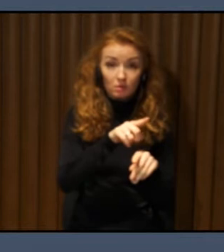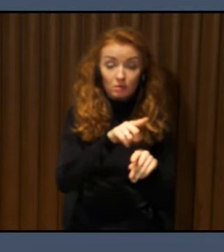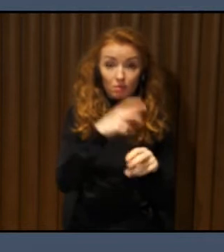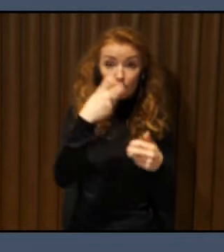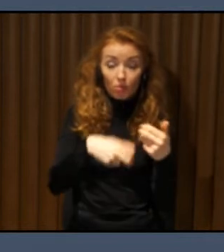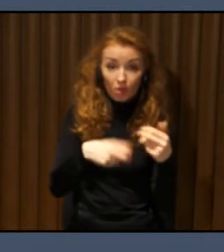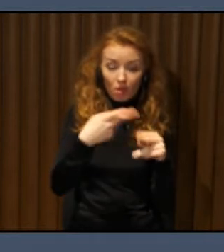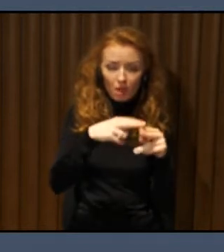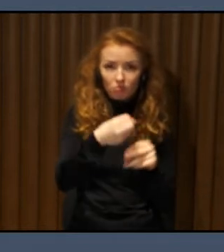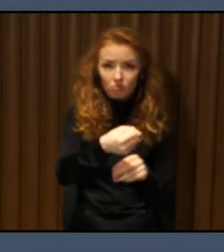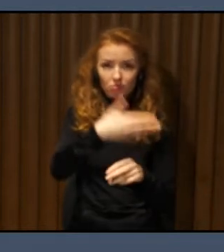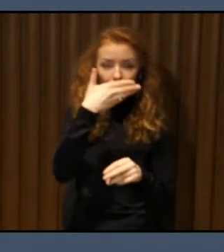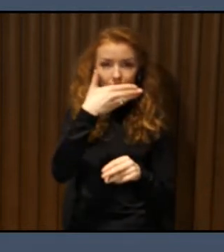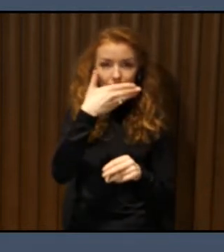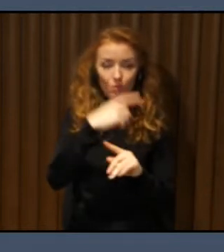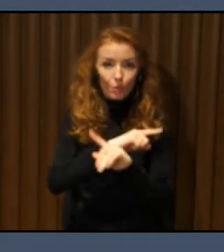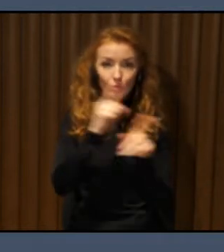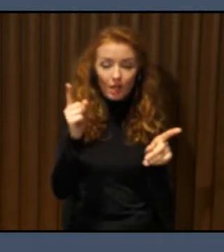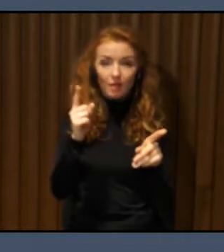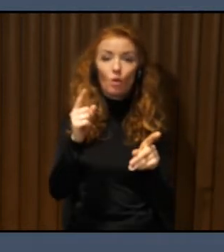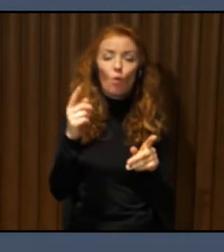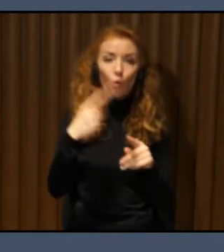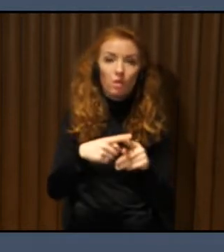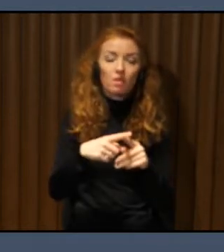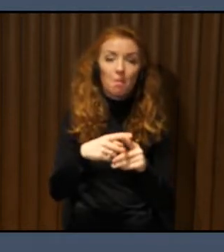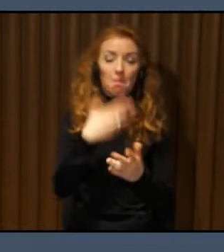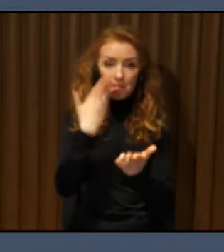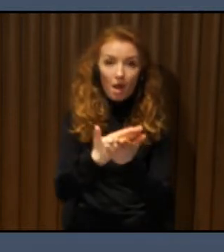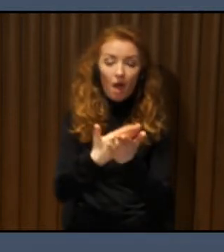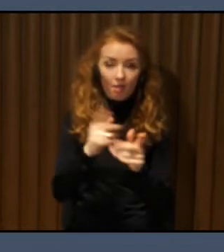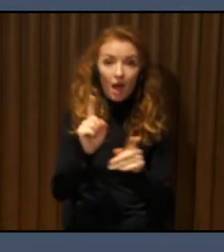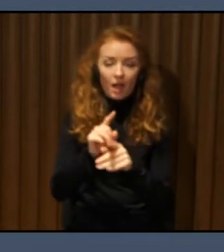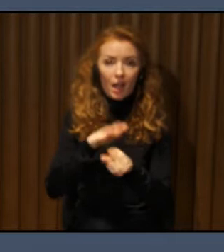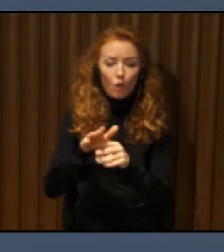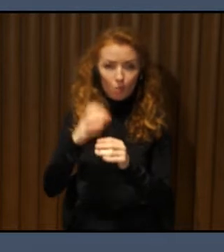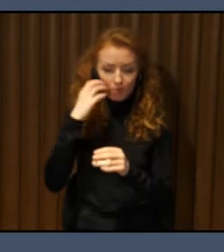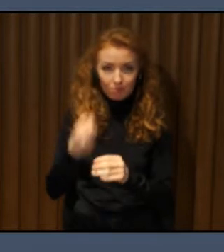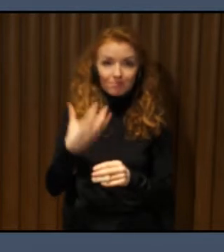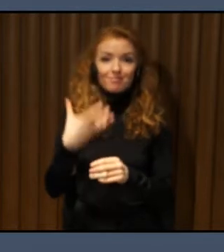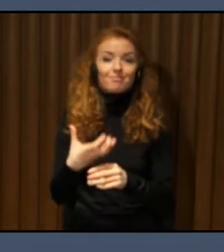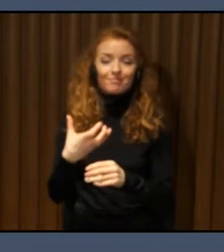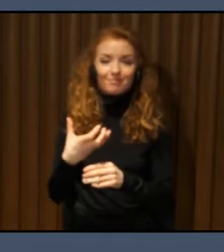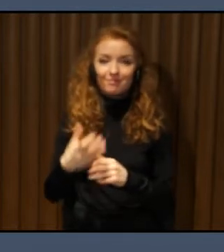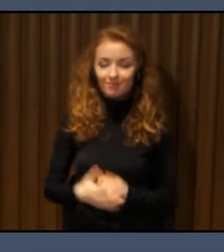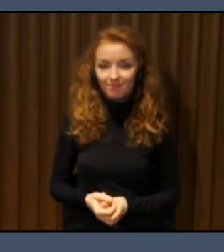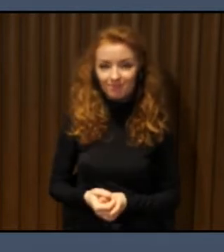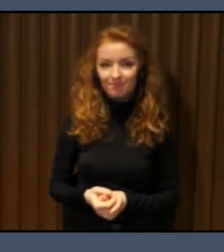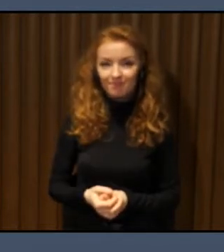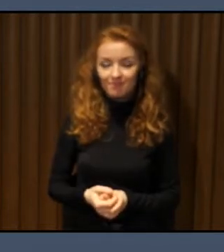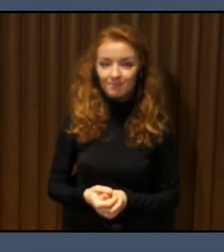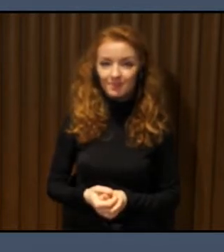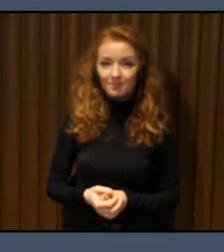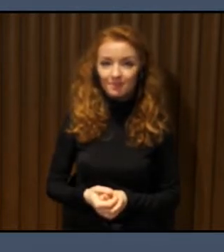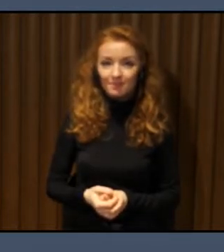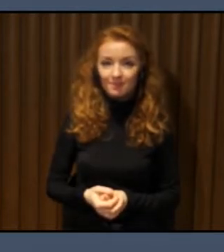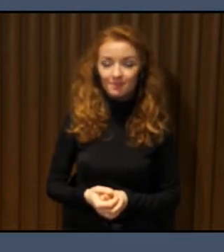So those kinds of solutions that come in different countries now are mostly relevant for